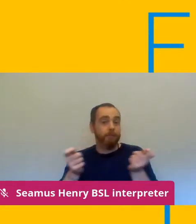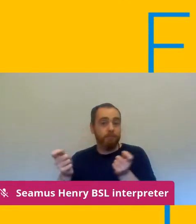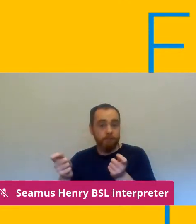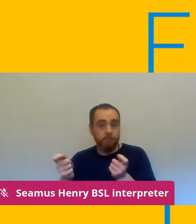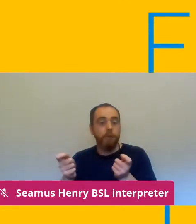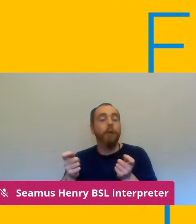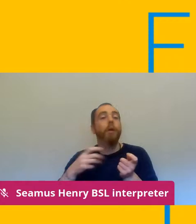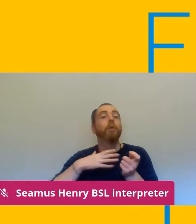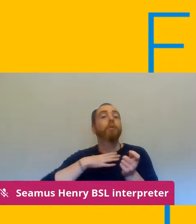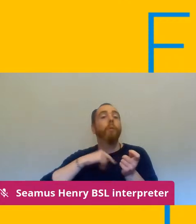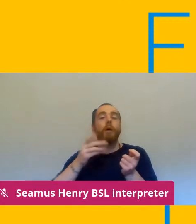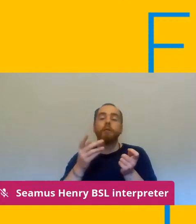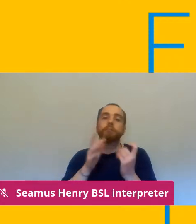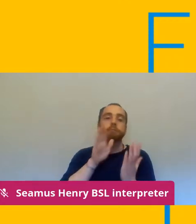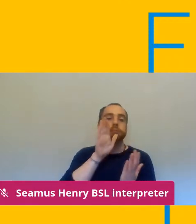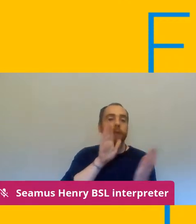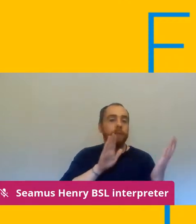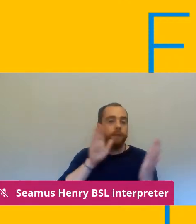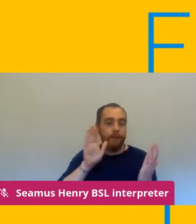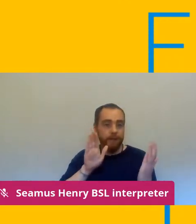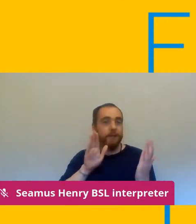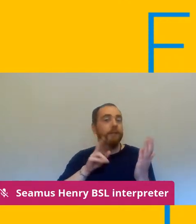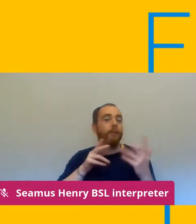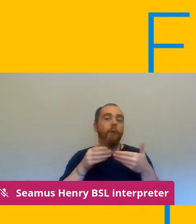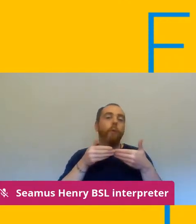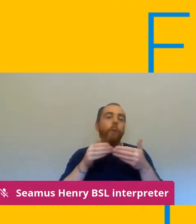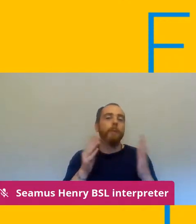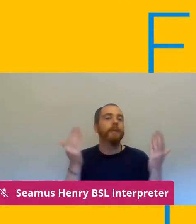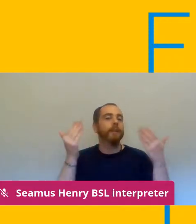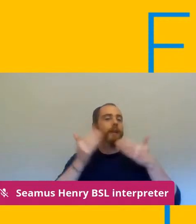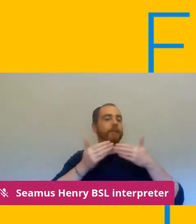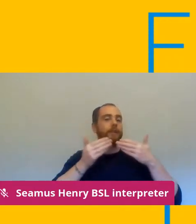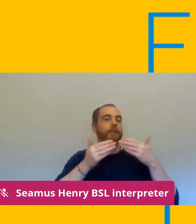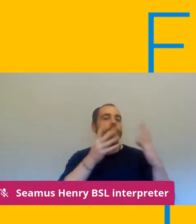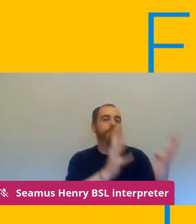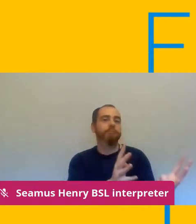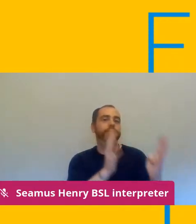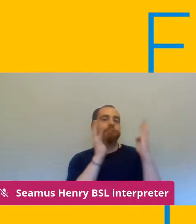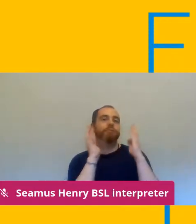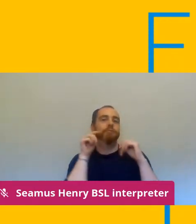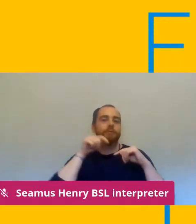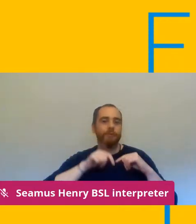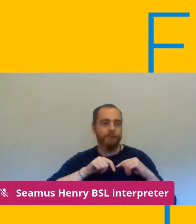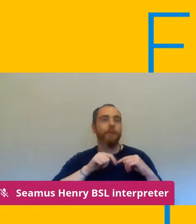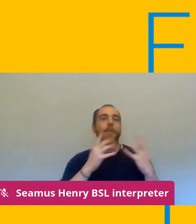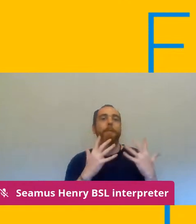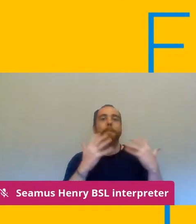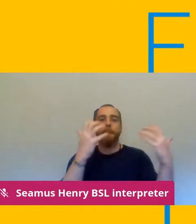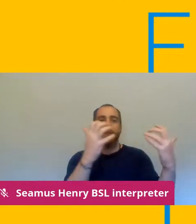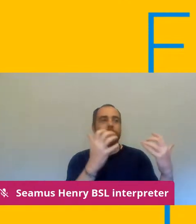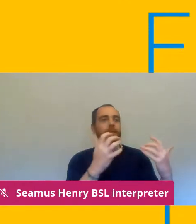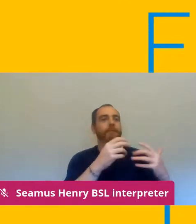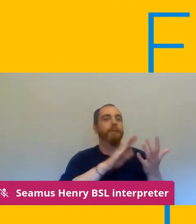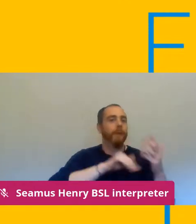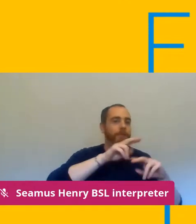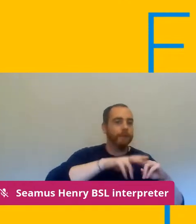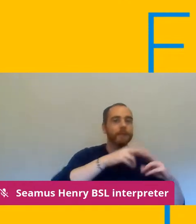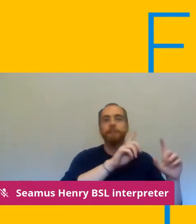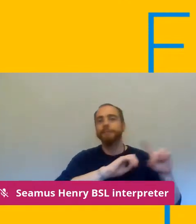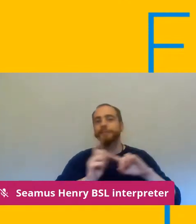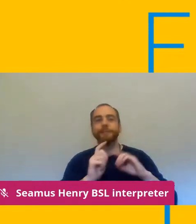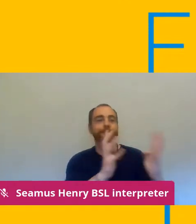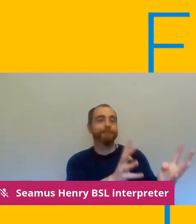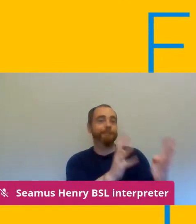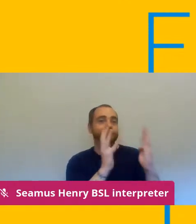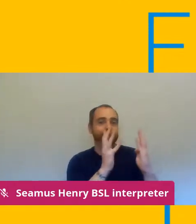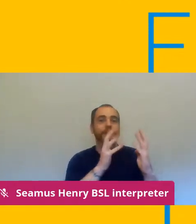open evenings in the next couple of weeks so we're actually expecting a number of a number of members of the public to be coming in and walking around the building which we